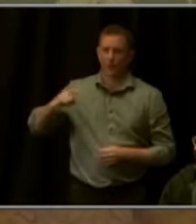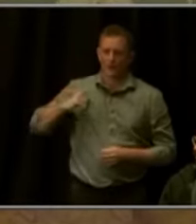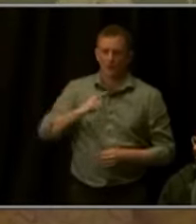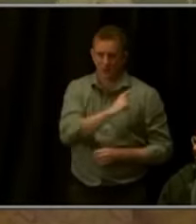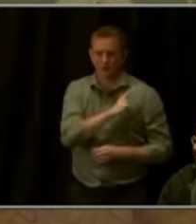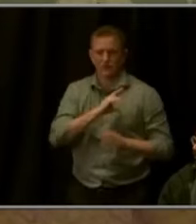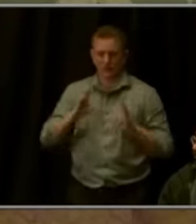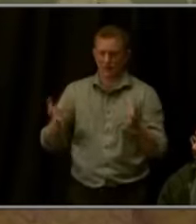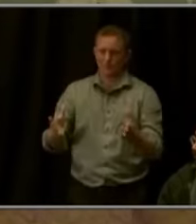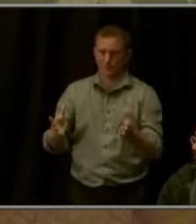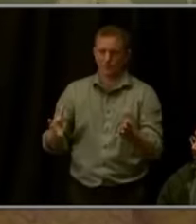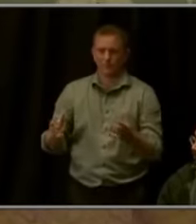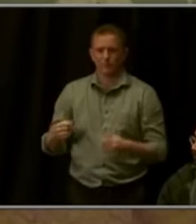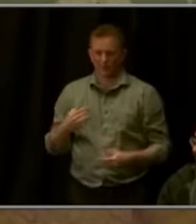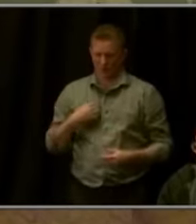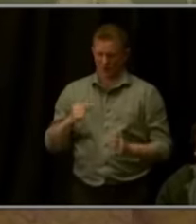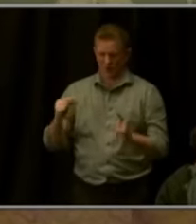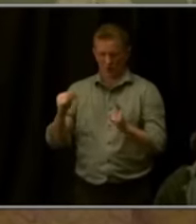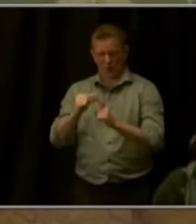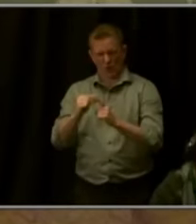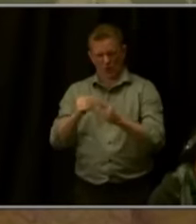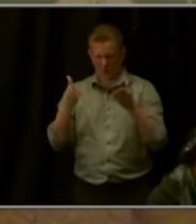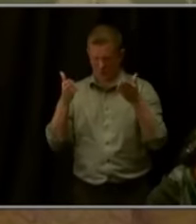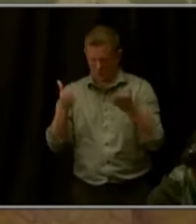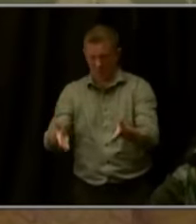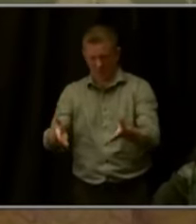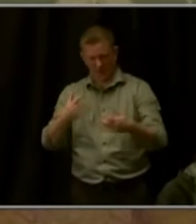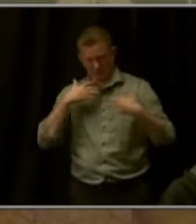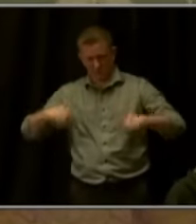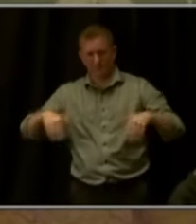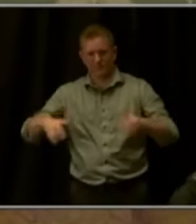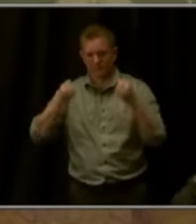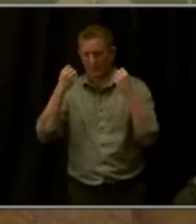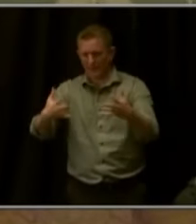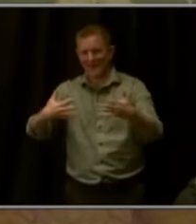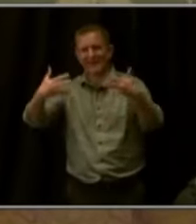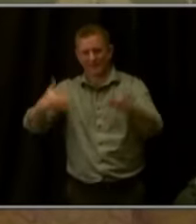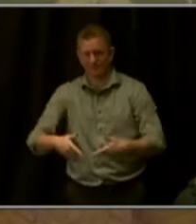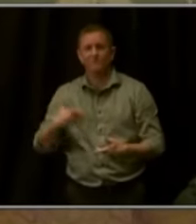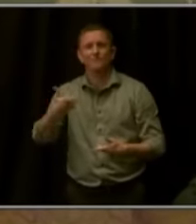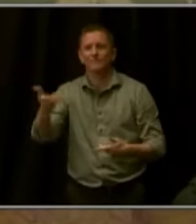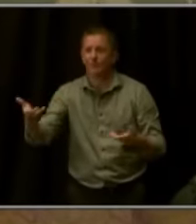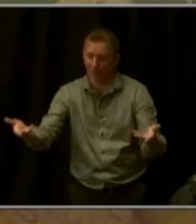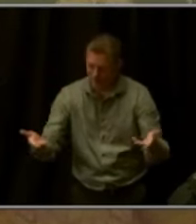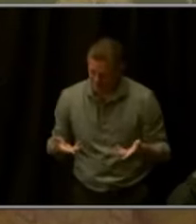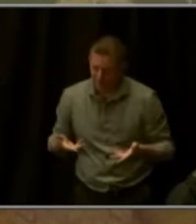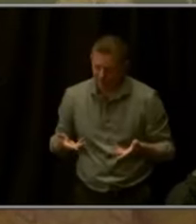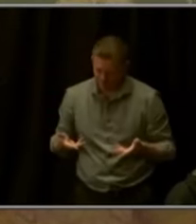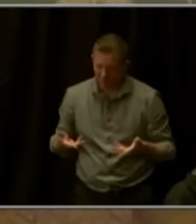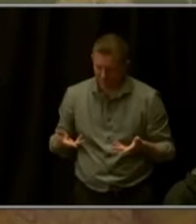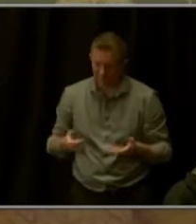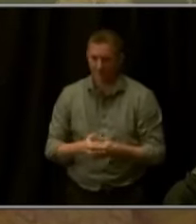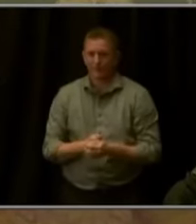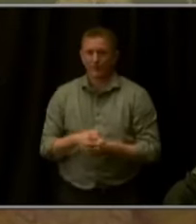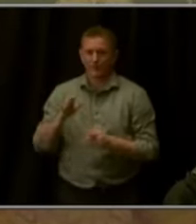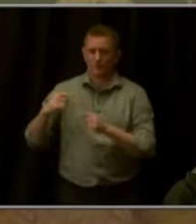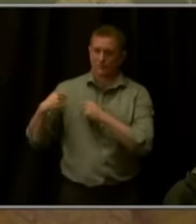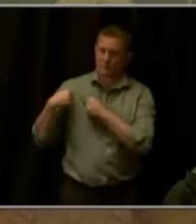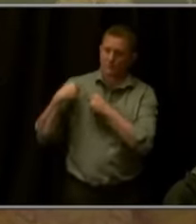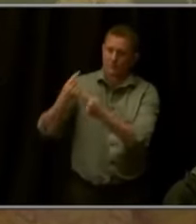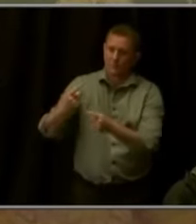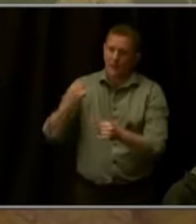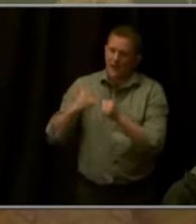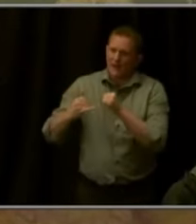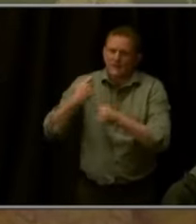great, because there's a few of you, a few new ones I haven't met yet. Welcome. Over the last year, I've been thinking a lot about